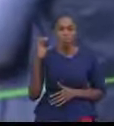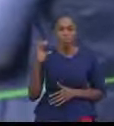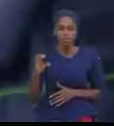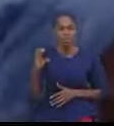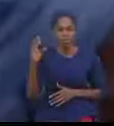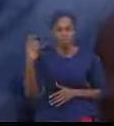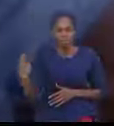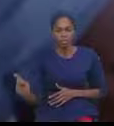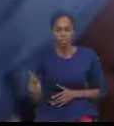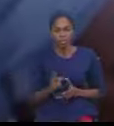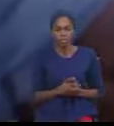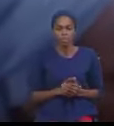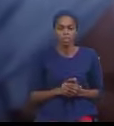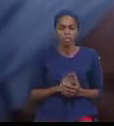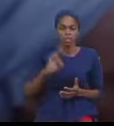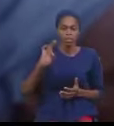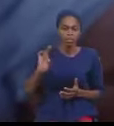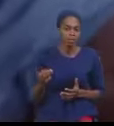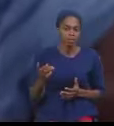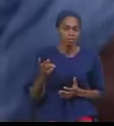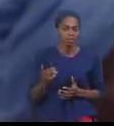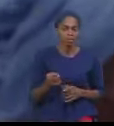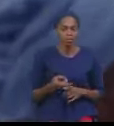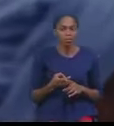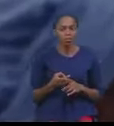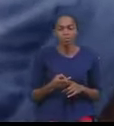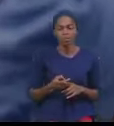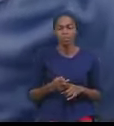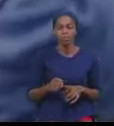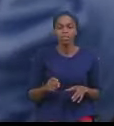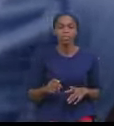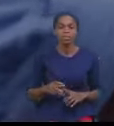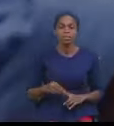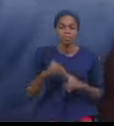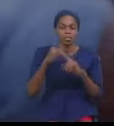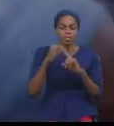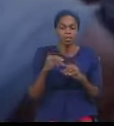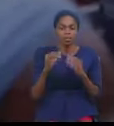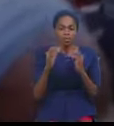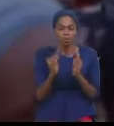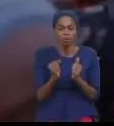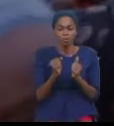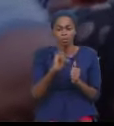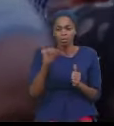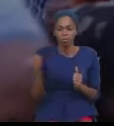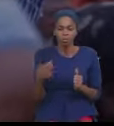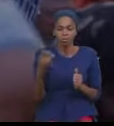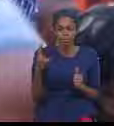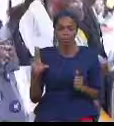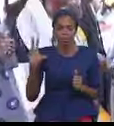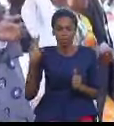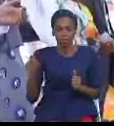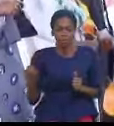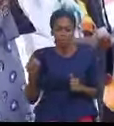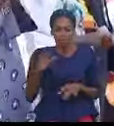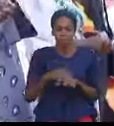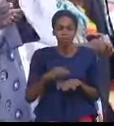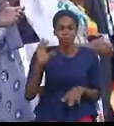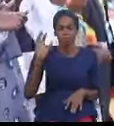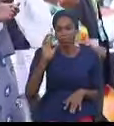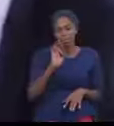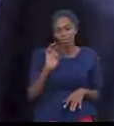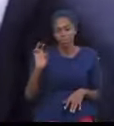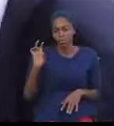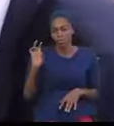month special Sunday worship on Sunday, July 30, 2023. 0700 hours GMT. A special